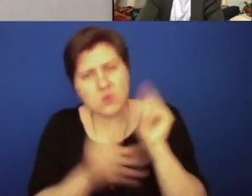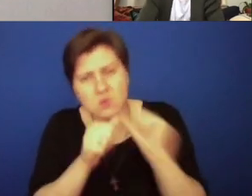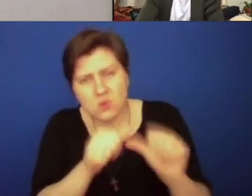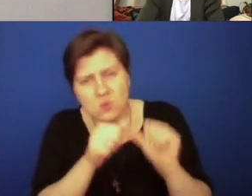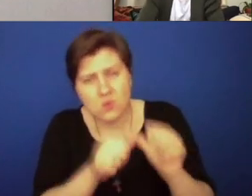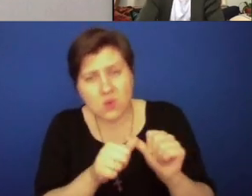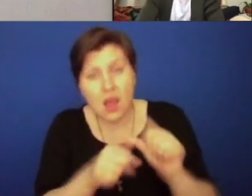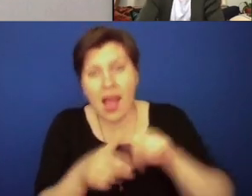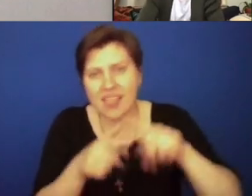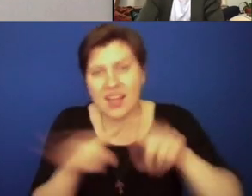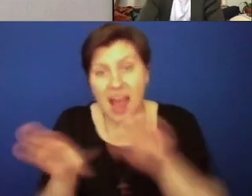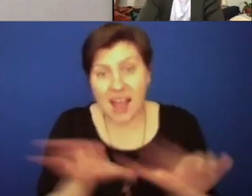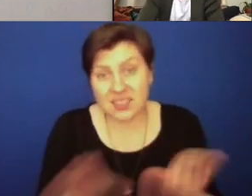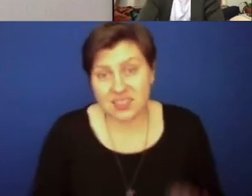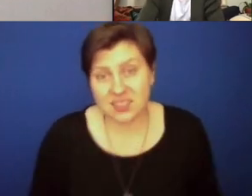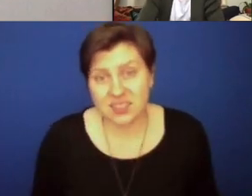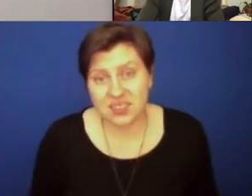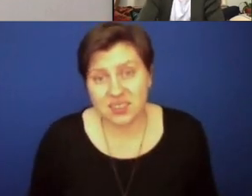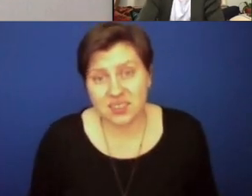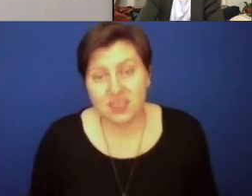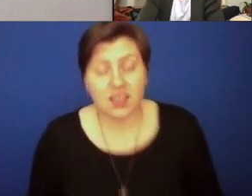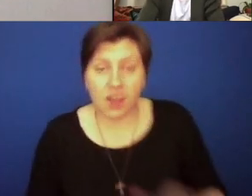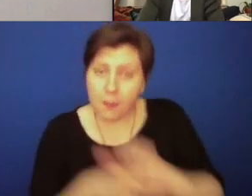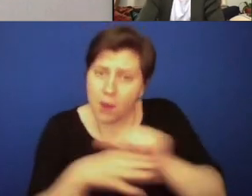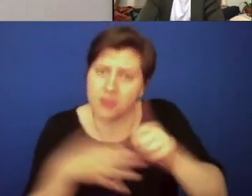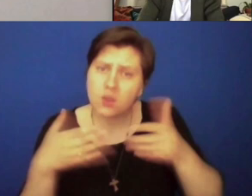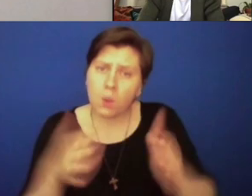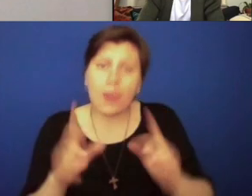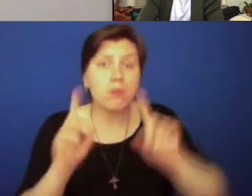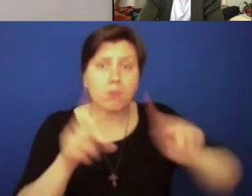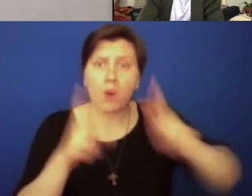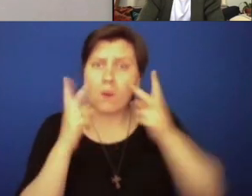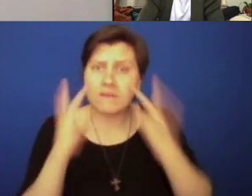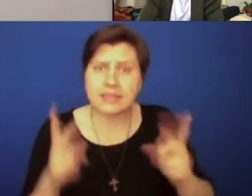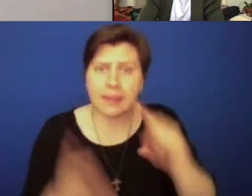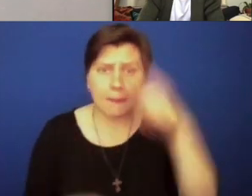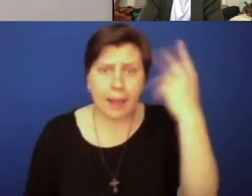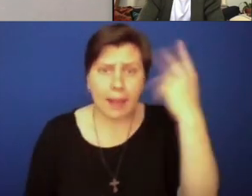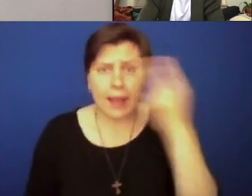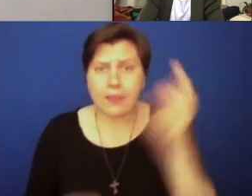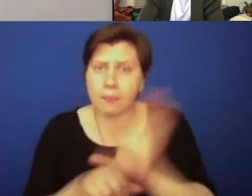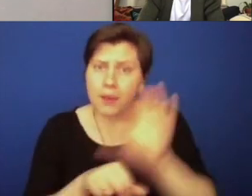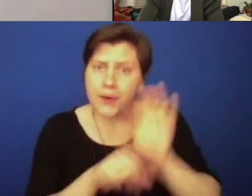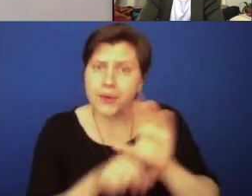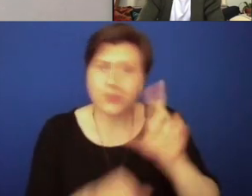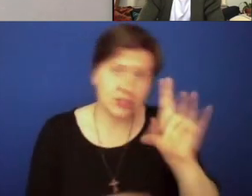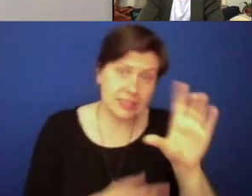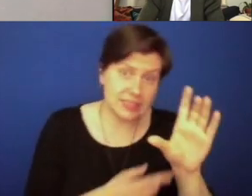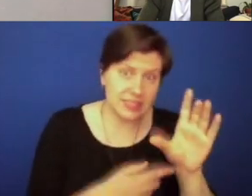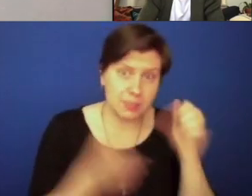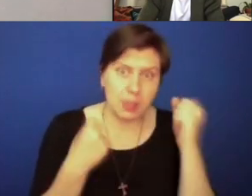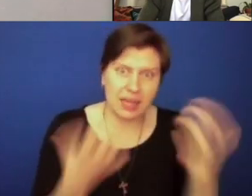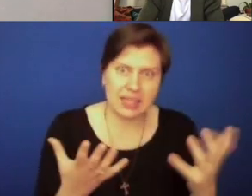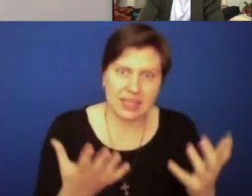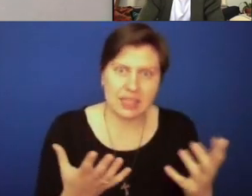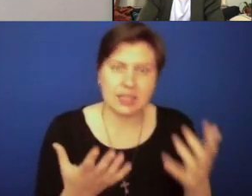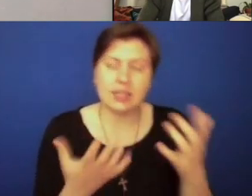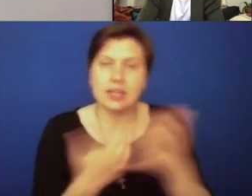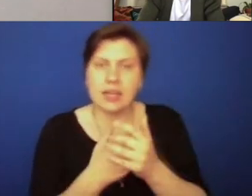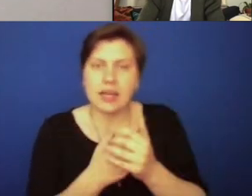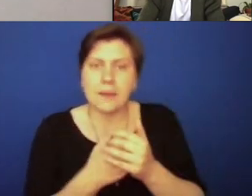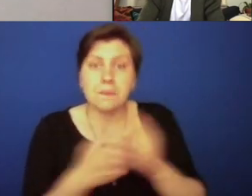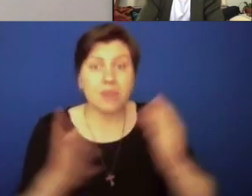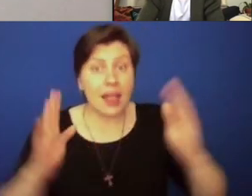continue to pray, and then act. Act in a practical way. Go visit a Black Catholic parish. If you're in the D.C. area, there's many.